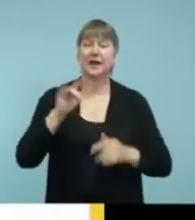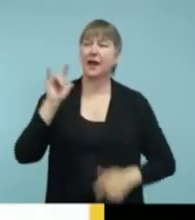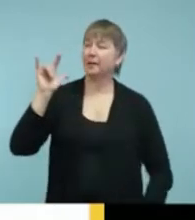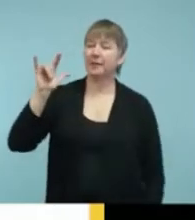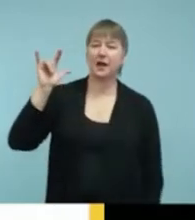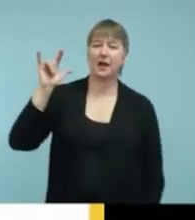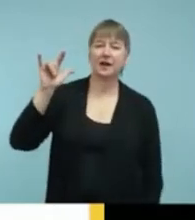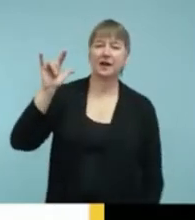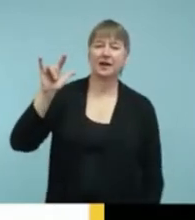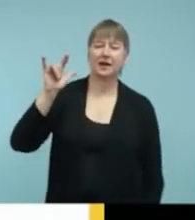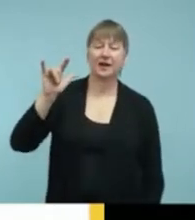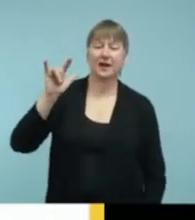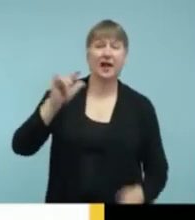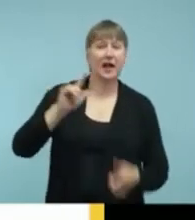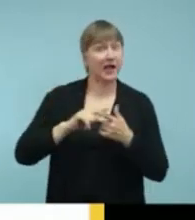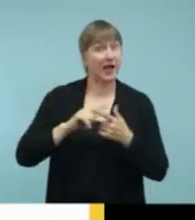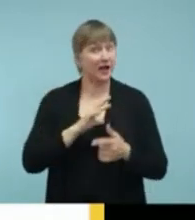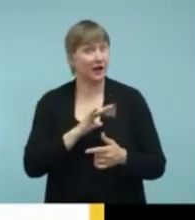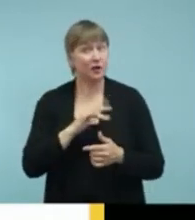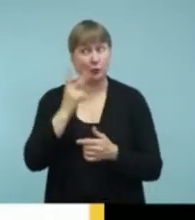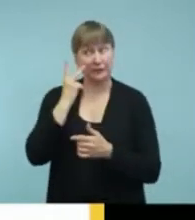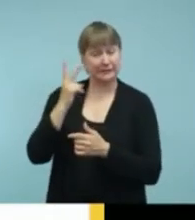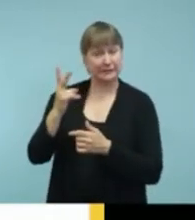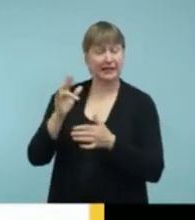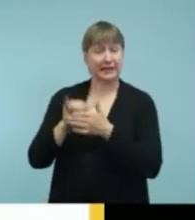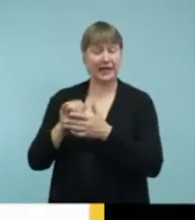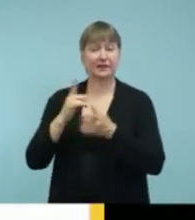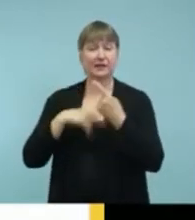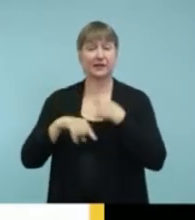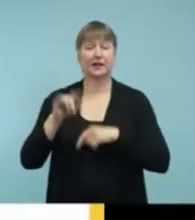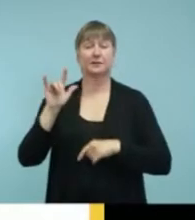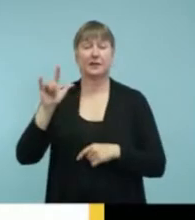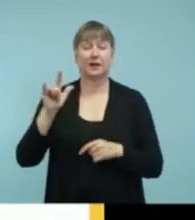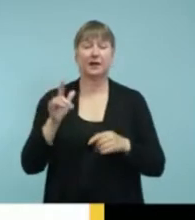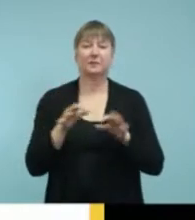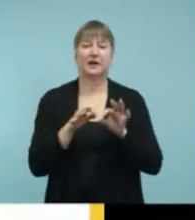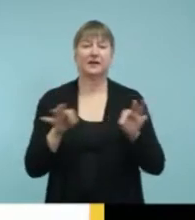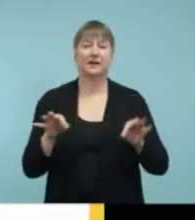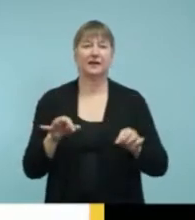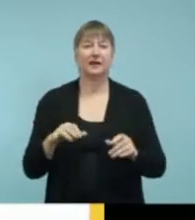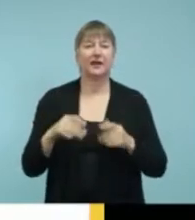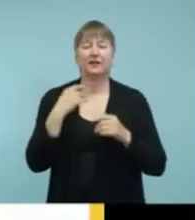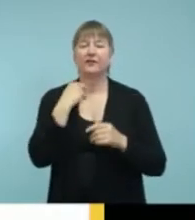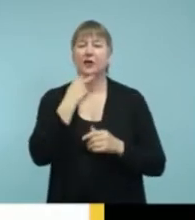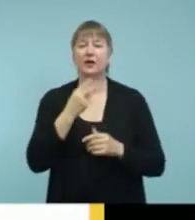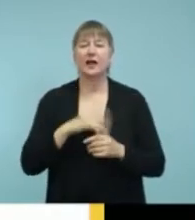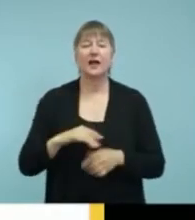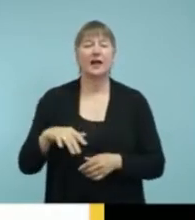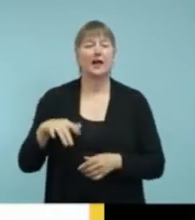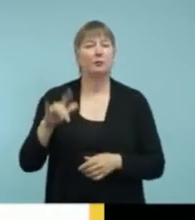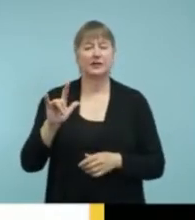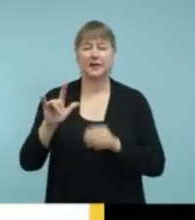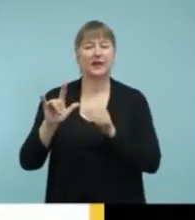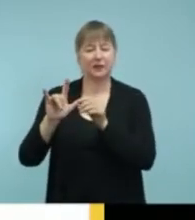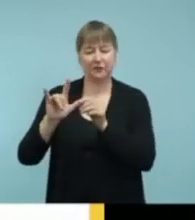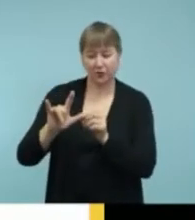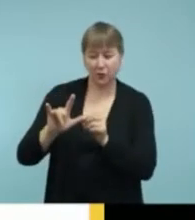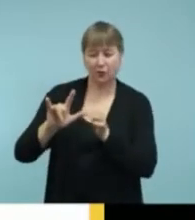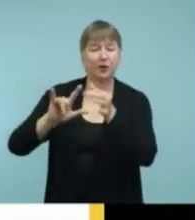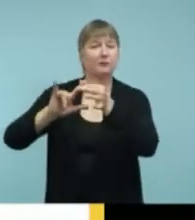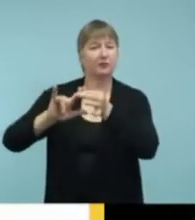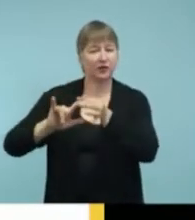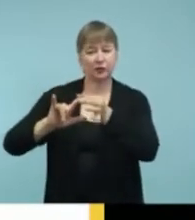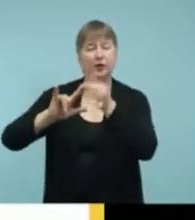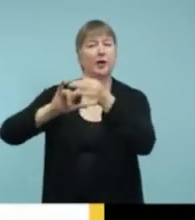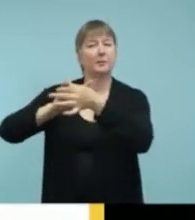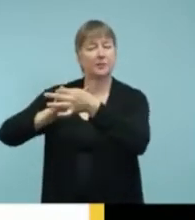because not only do you get a video clip, but she will say airplane, you take your thumb, your pointer finger, and your